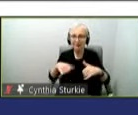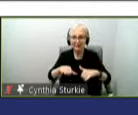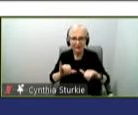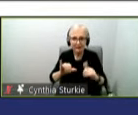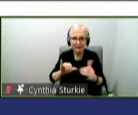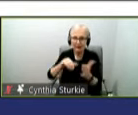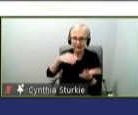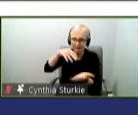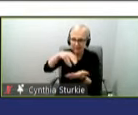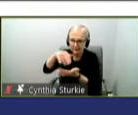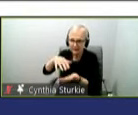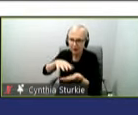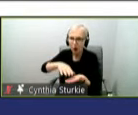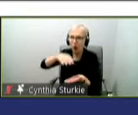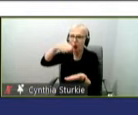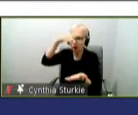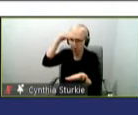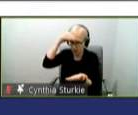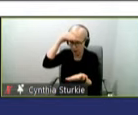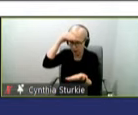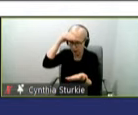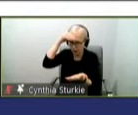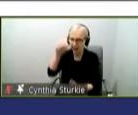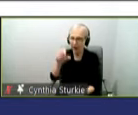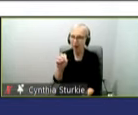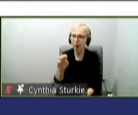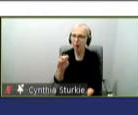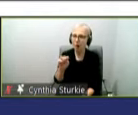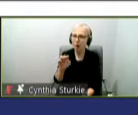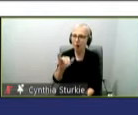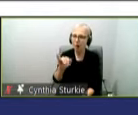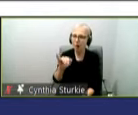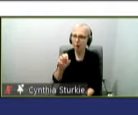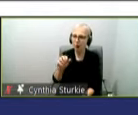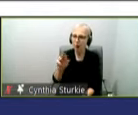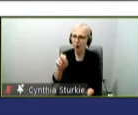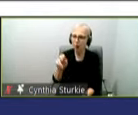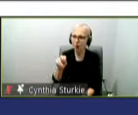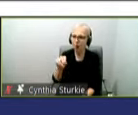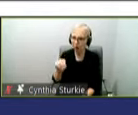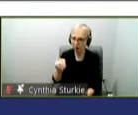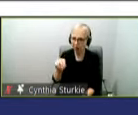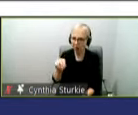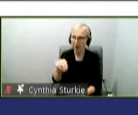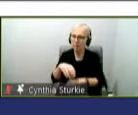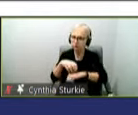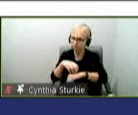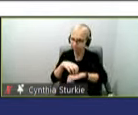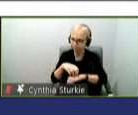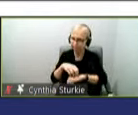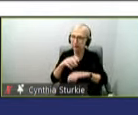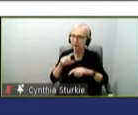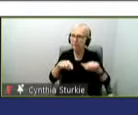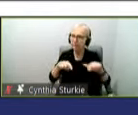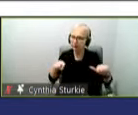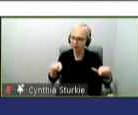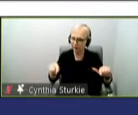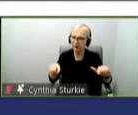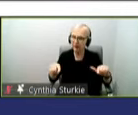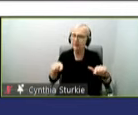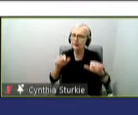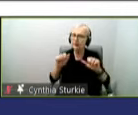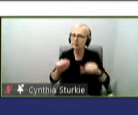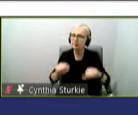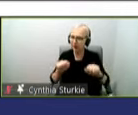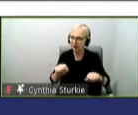Omicron variant, but due to some of the mutations that are present specifically in the spike protein of the virus, it is possible to make some